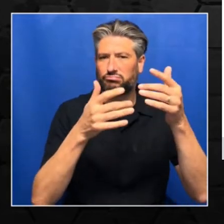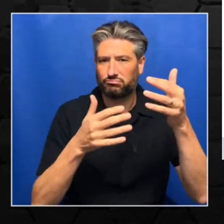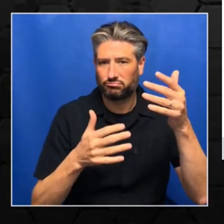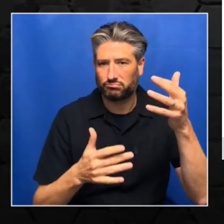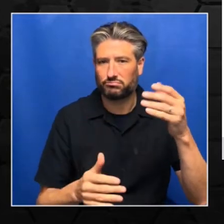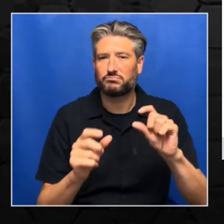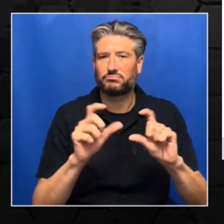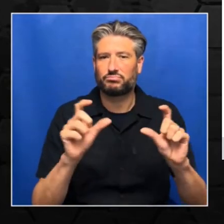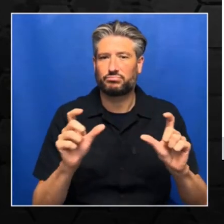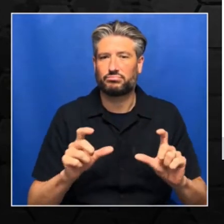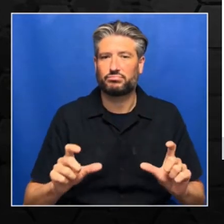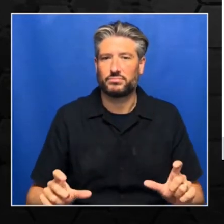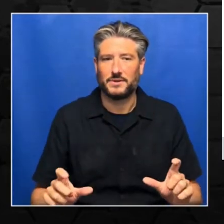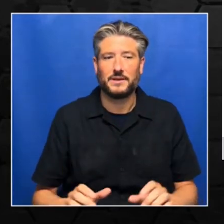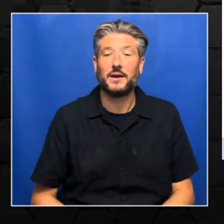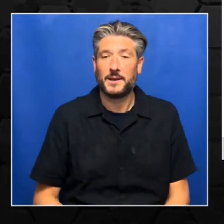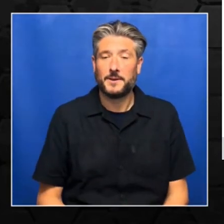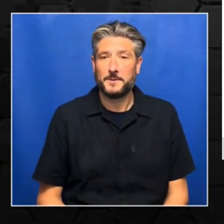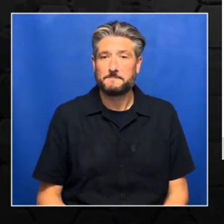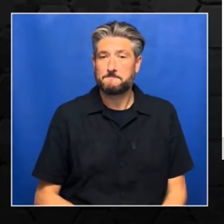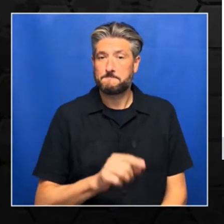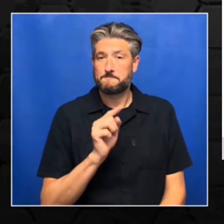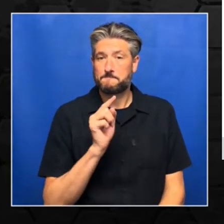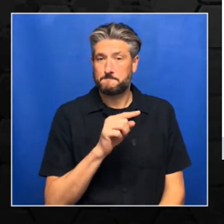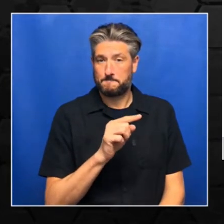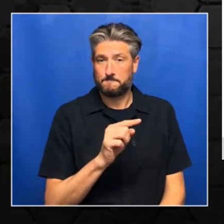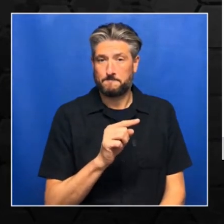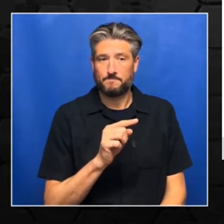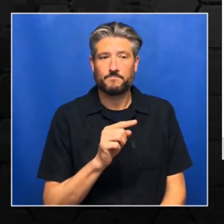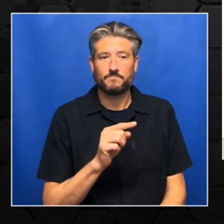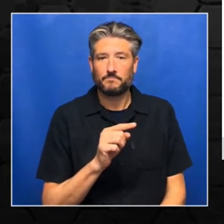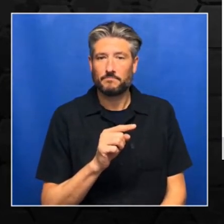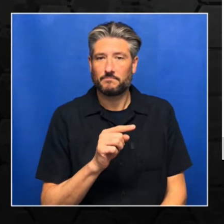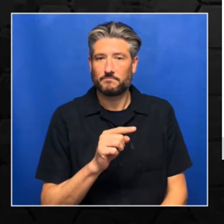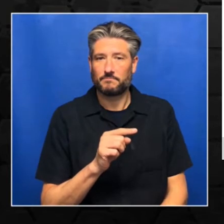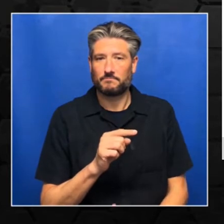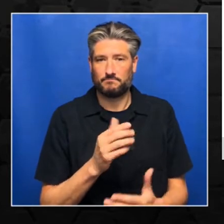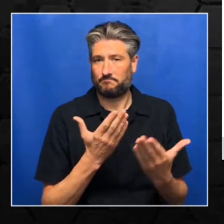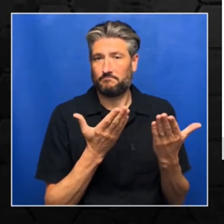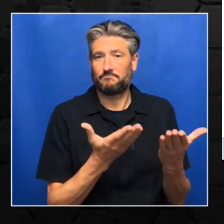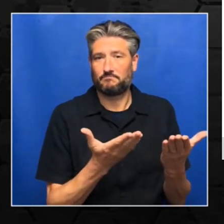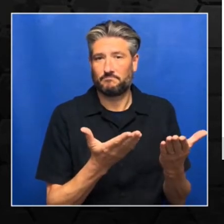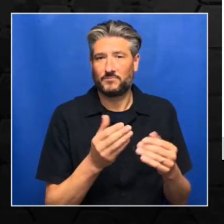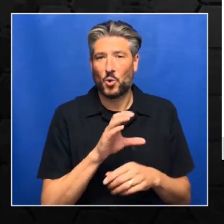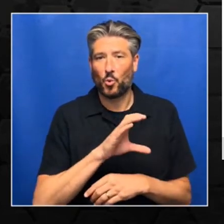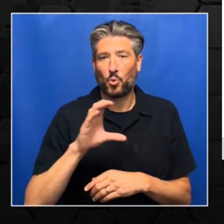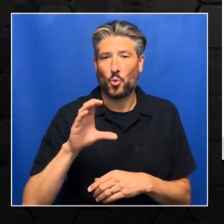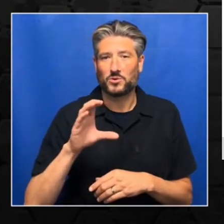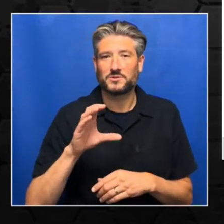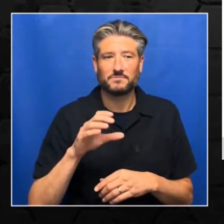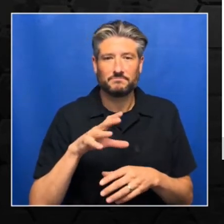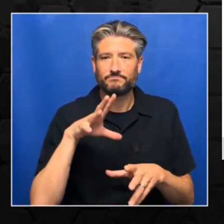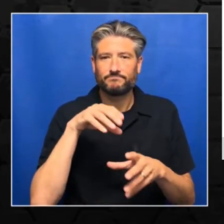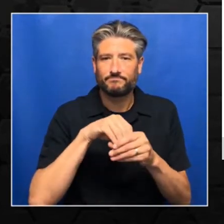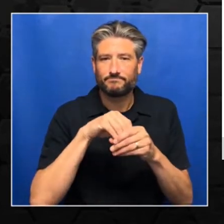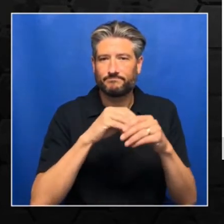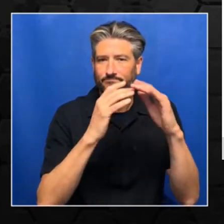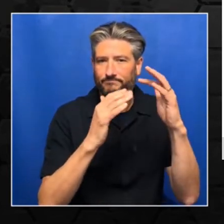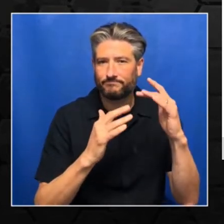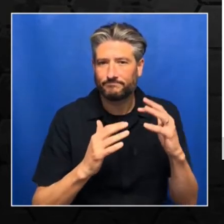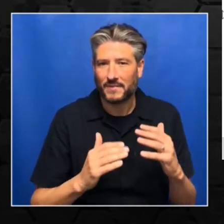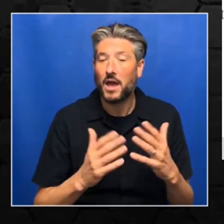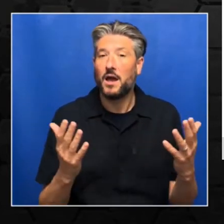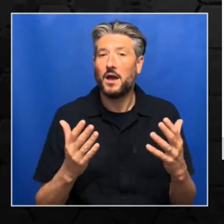So yeah, this is how the unit looks like. Now, one thing very good about Microsoft Learn is that